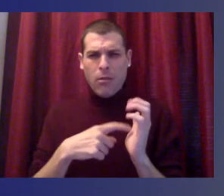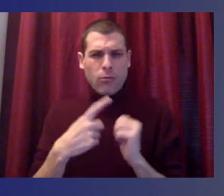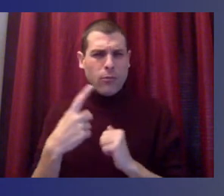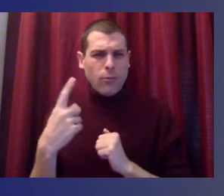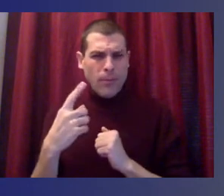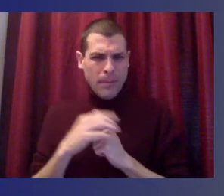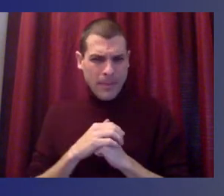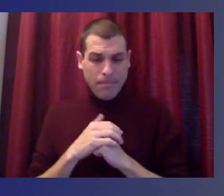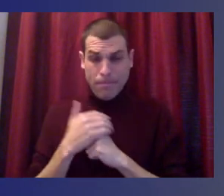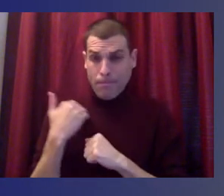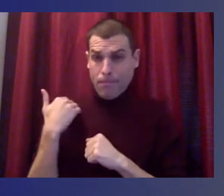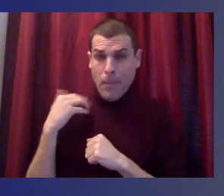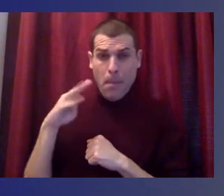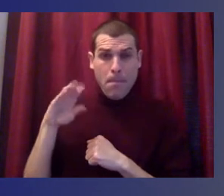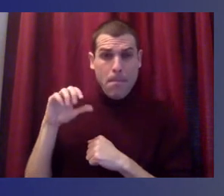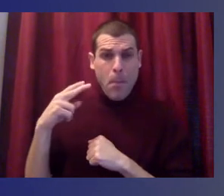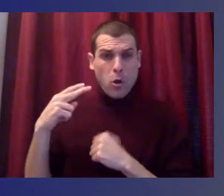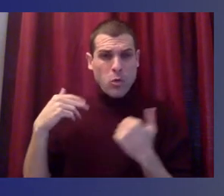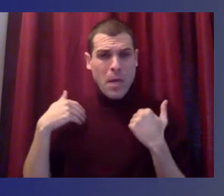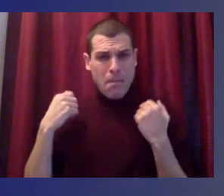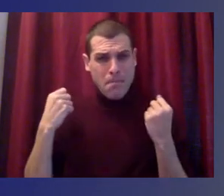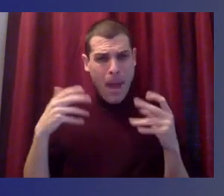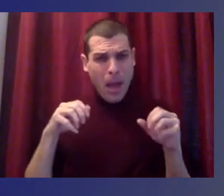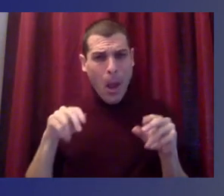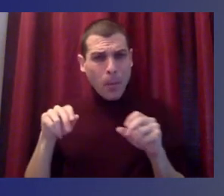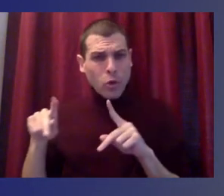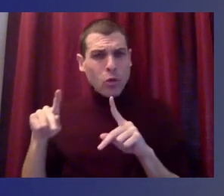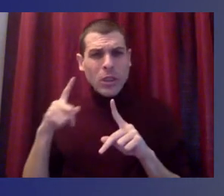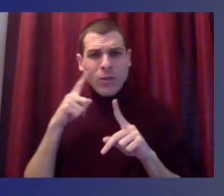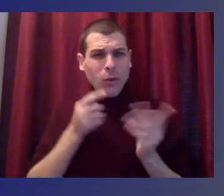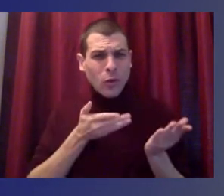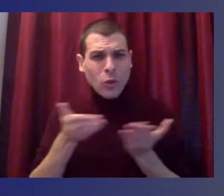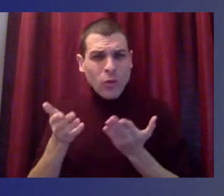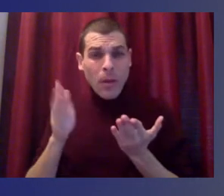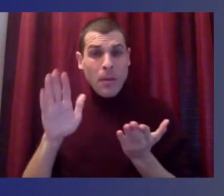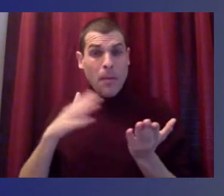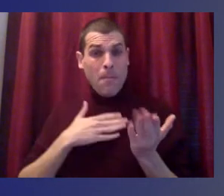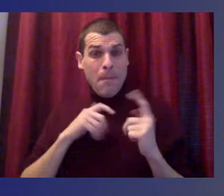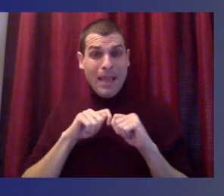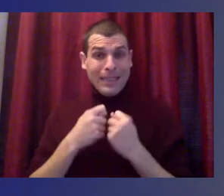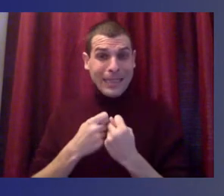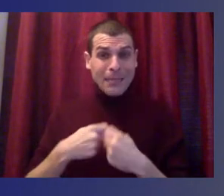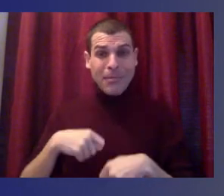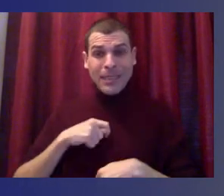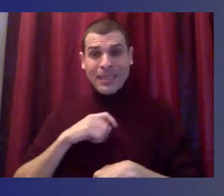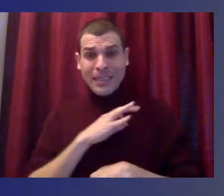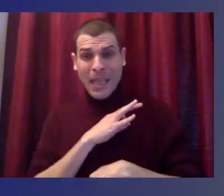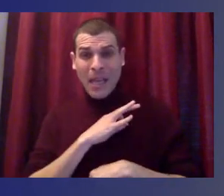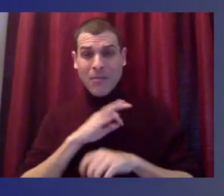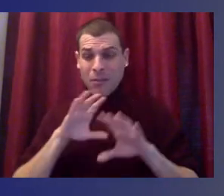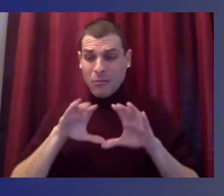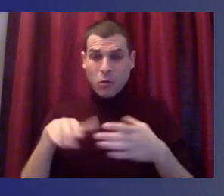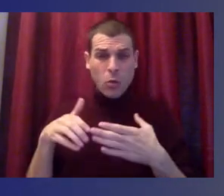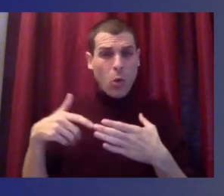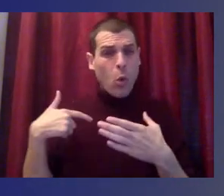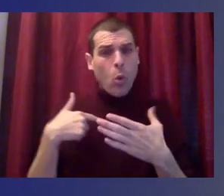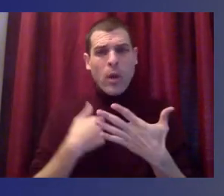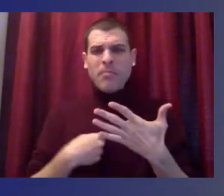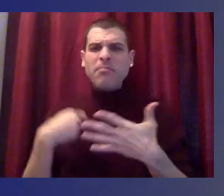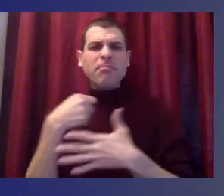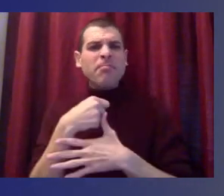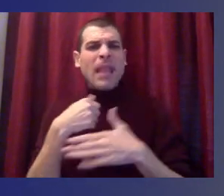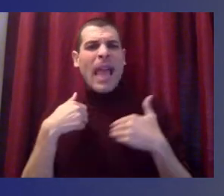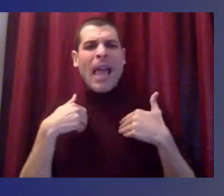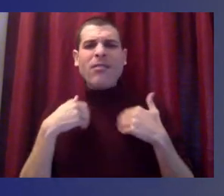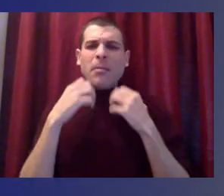in March. My board, my team, my staff, we continue to lead with guiding principles. Principles that we've embraced,